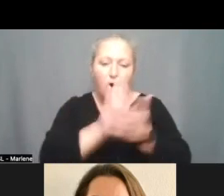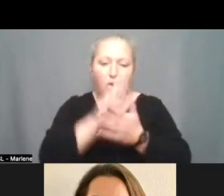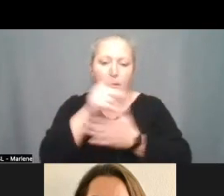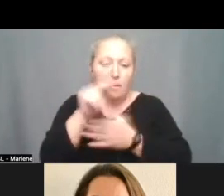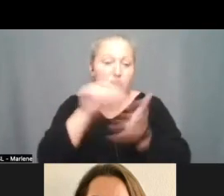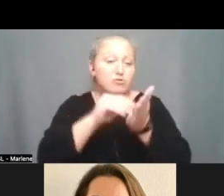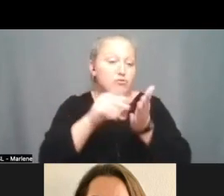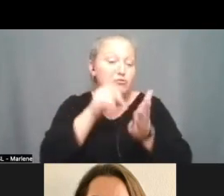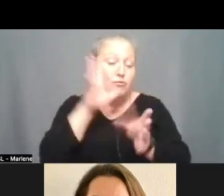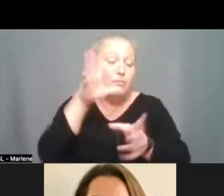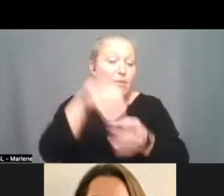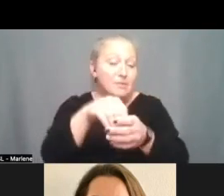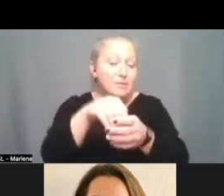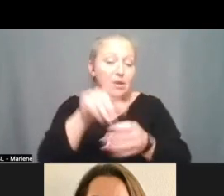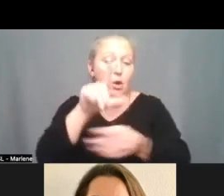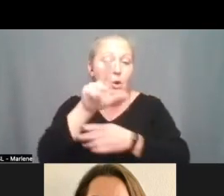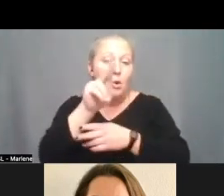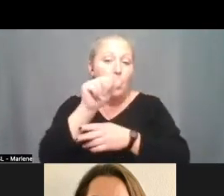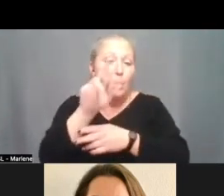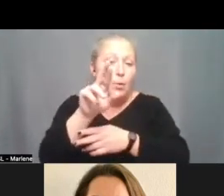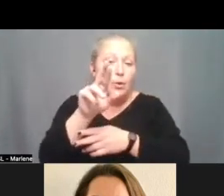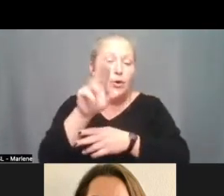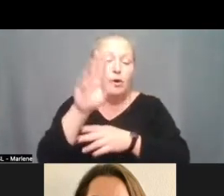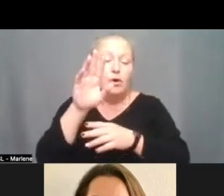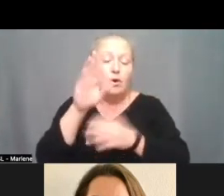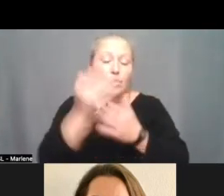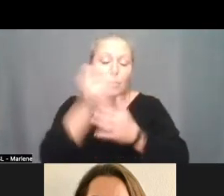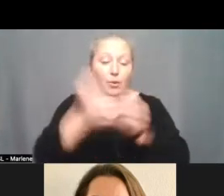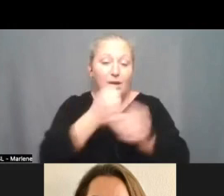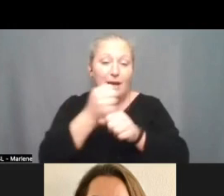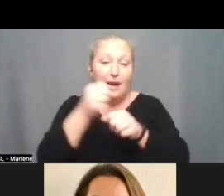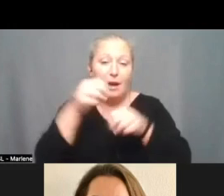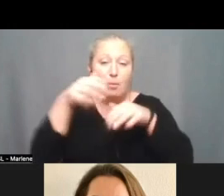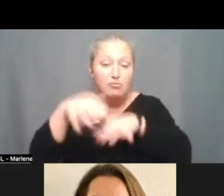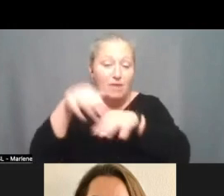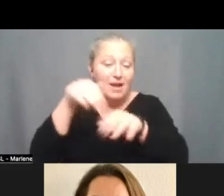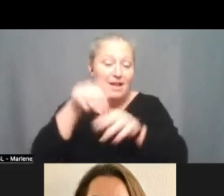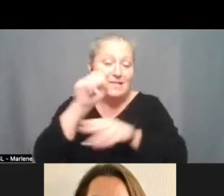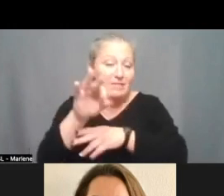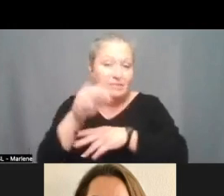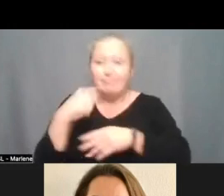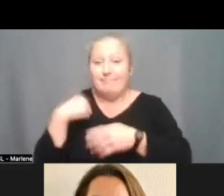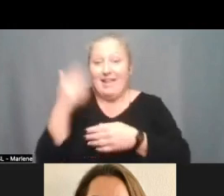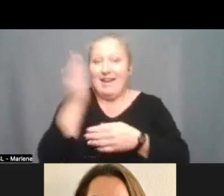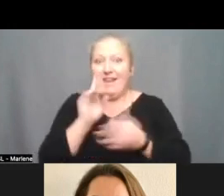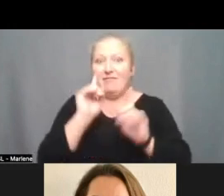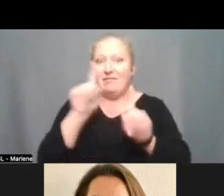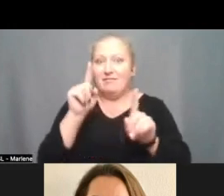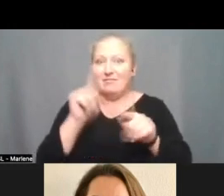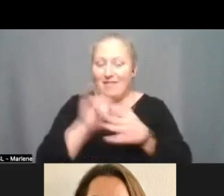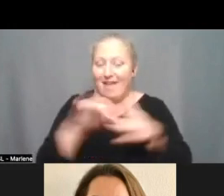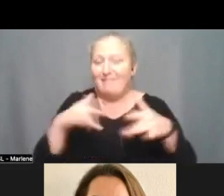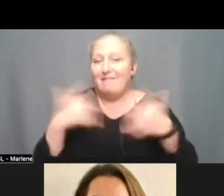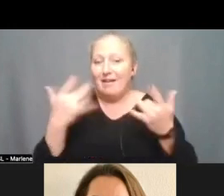in the Lunar New Year Parade in San Francisco. I had never been to the event and I was